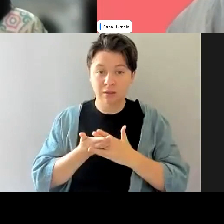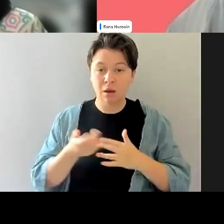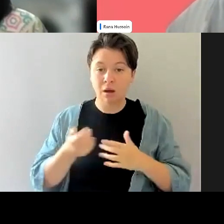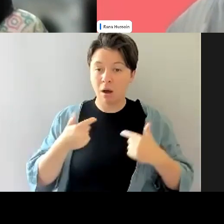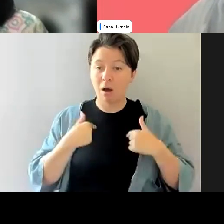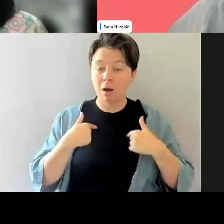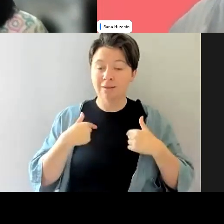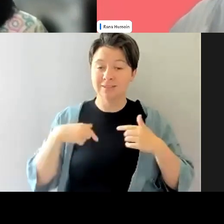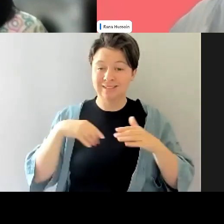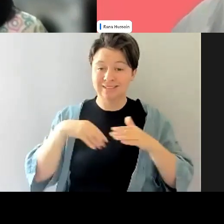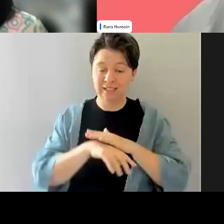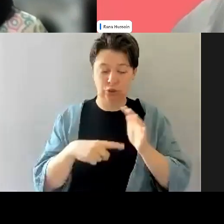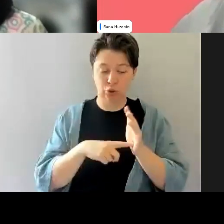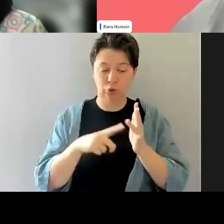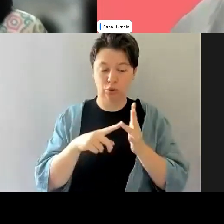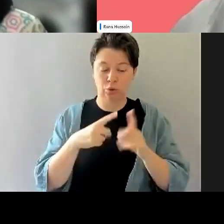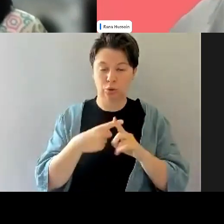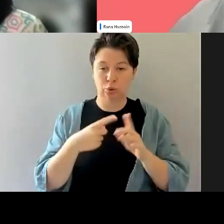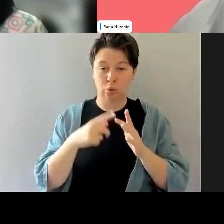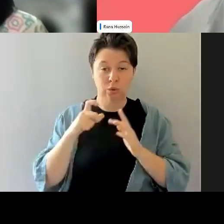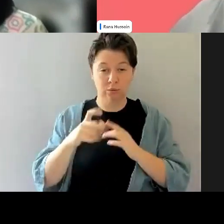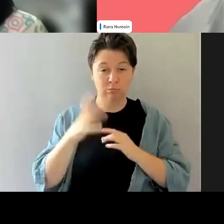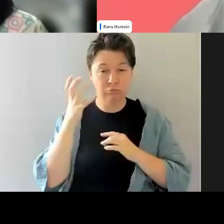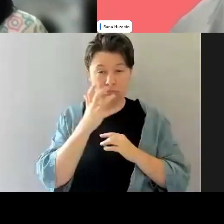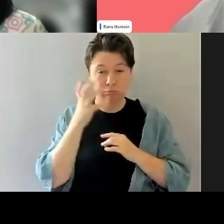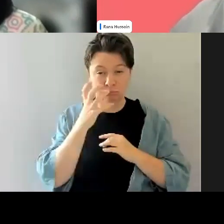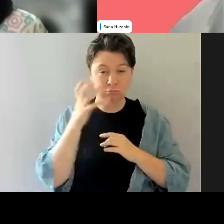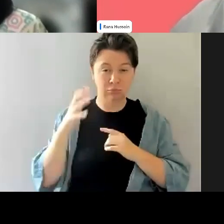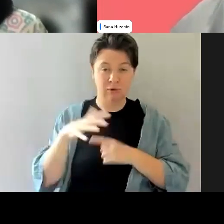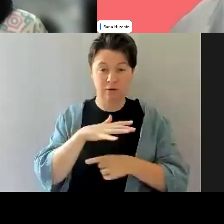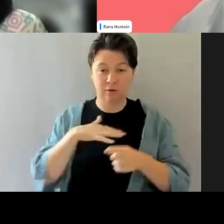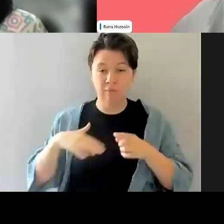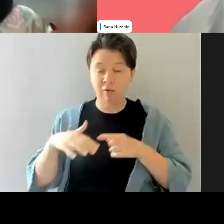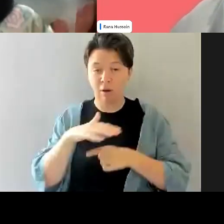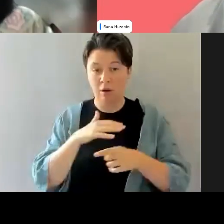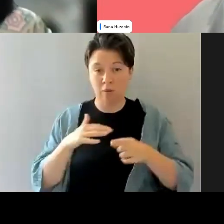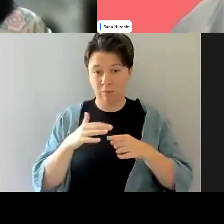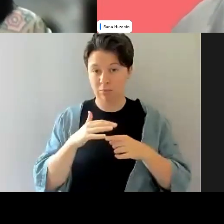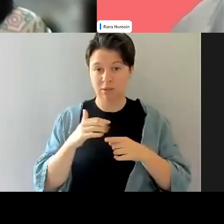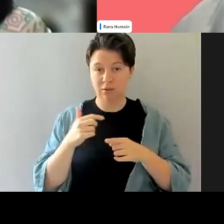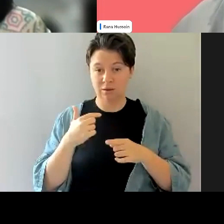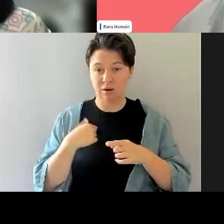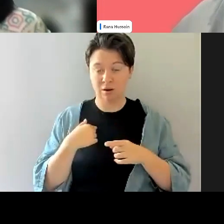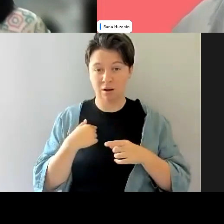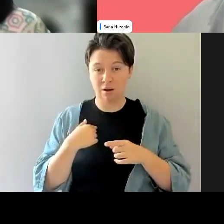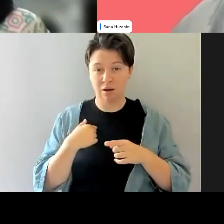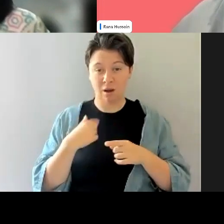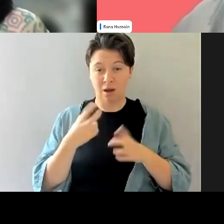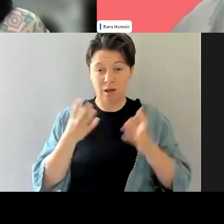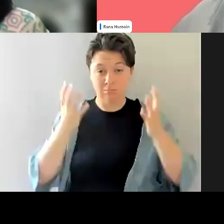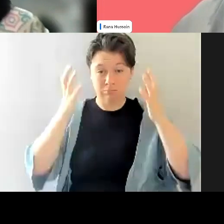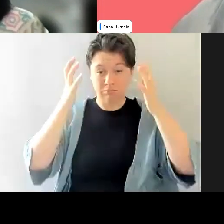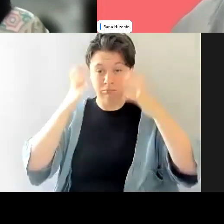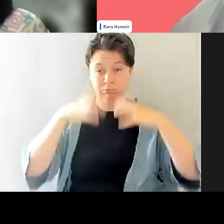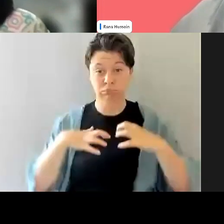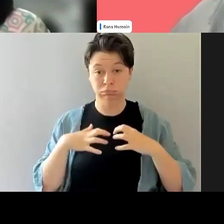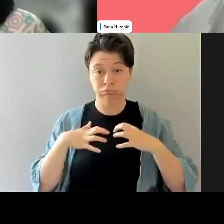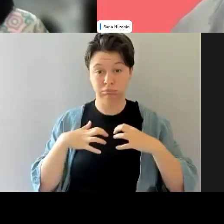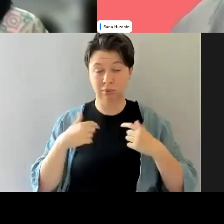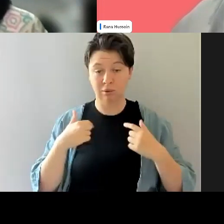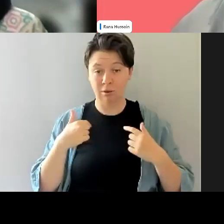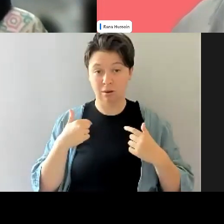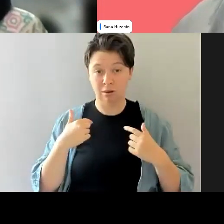toxic environment at a workplace, um, in my legal industry. And I, I suffered a nervous breakdown and I had to literally,